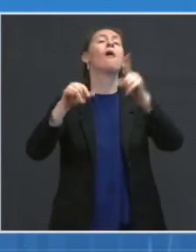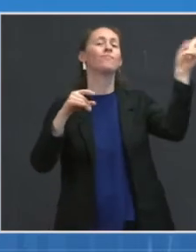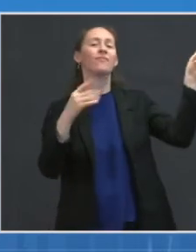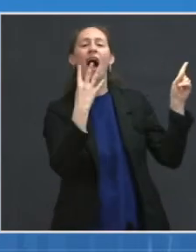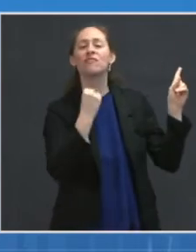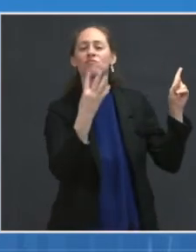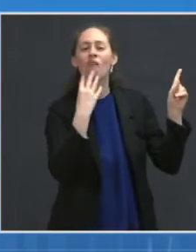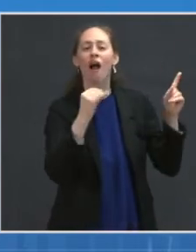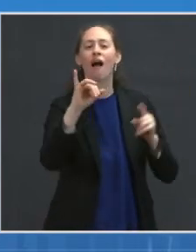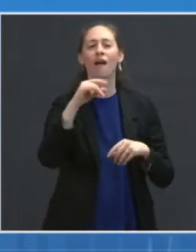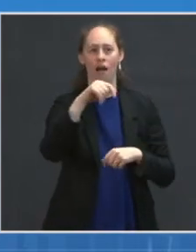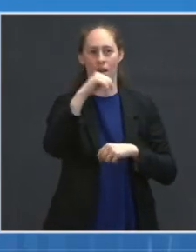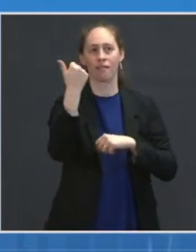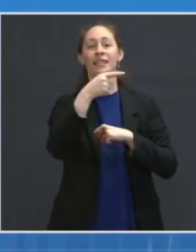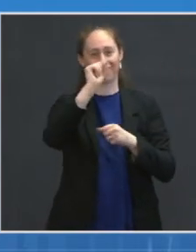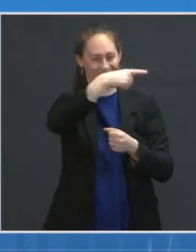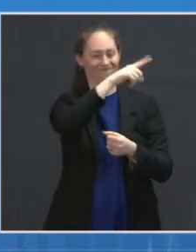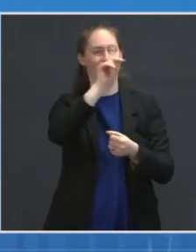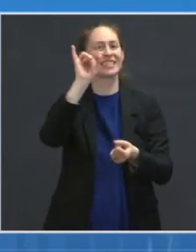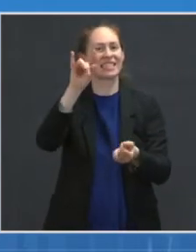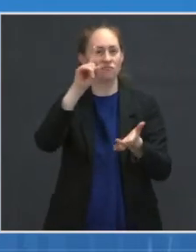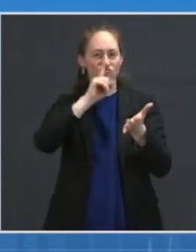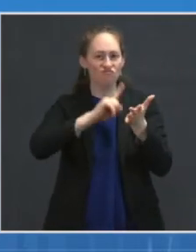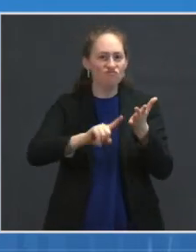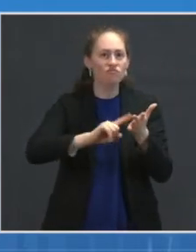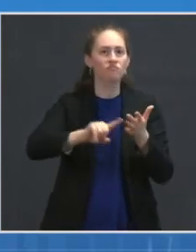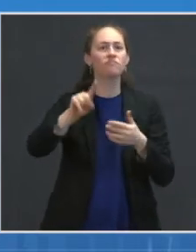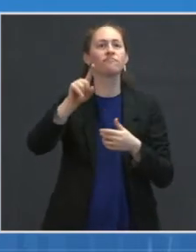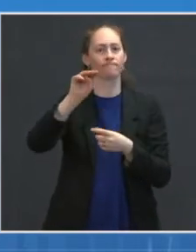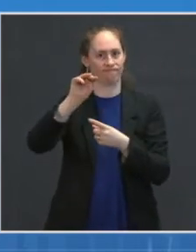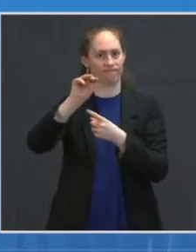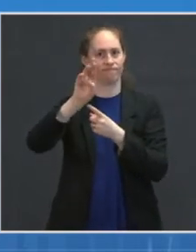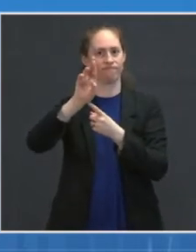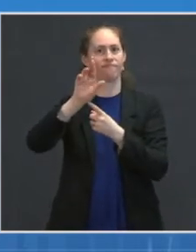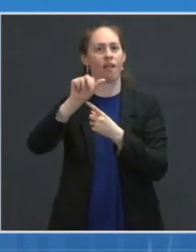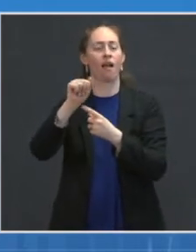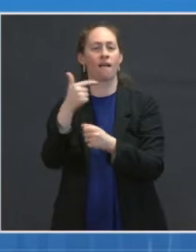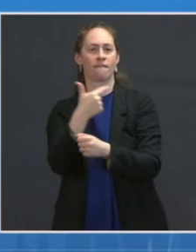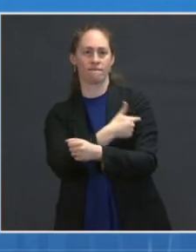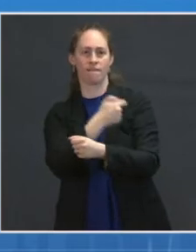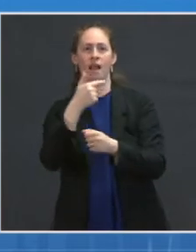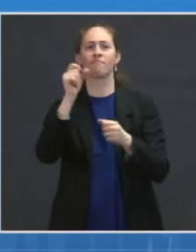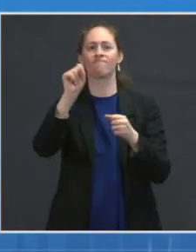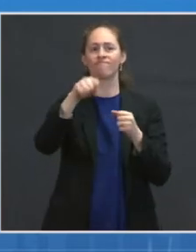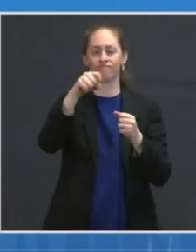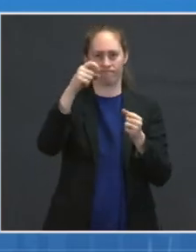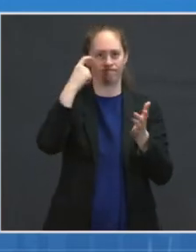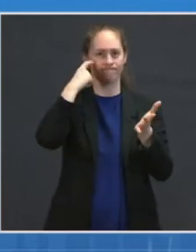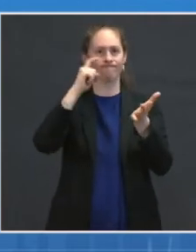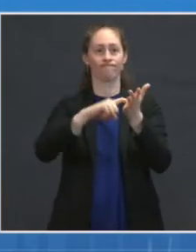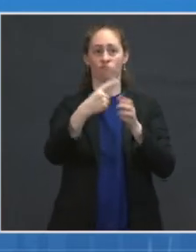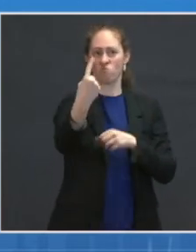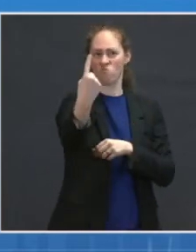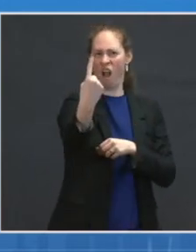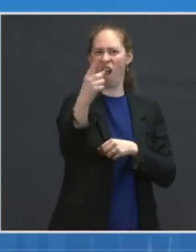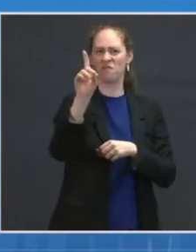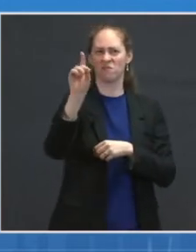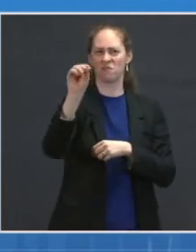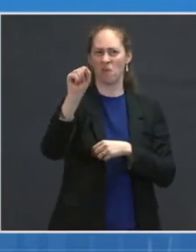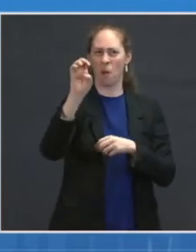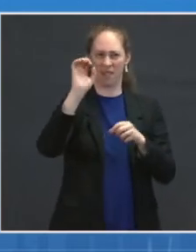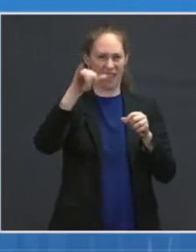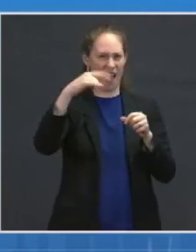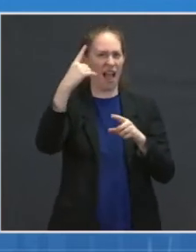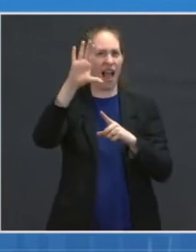extension of the time in a single dose with AZ has also been discussed. But let me refer and just answer